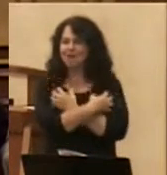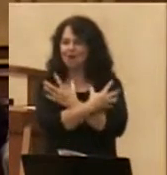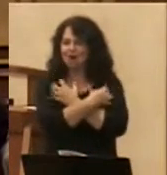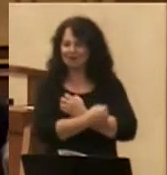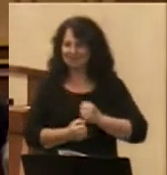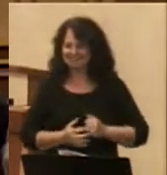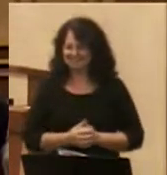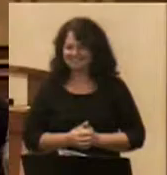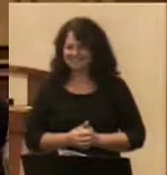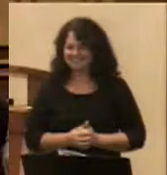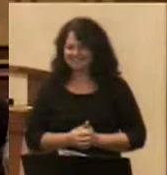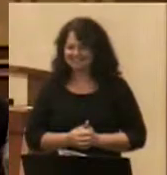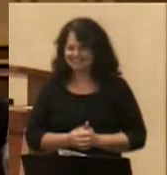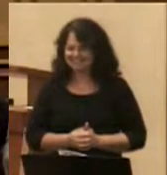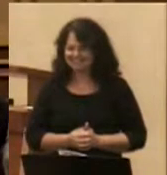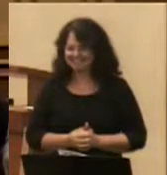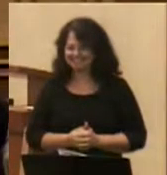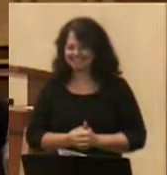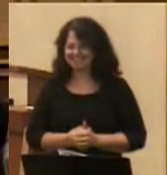Oh,